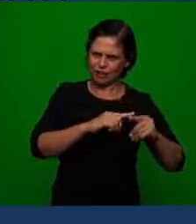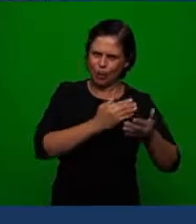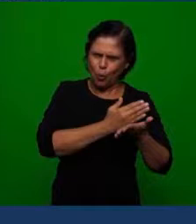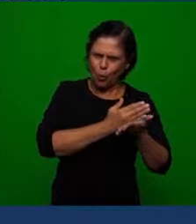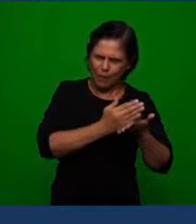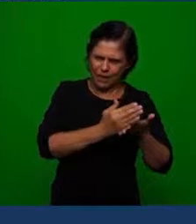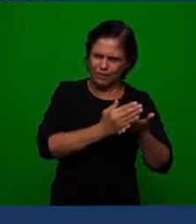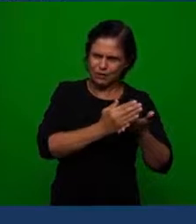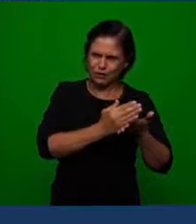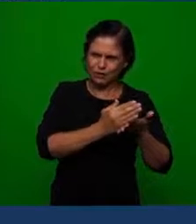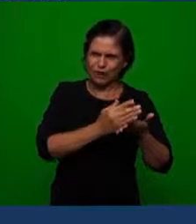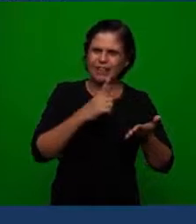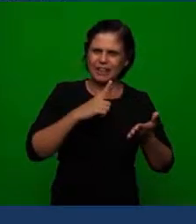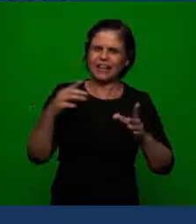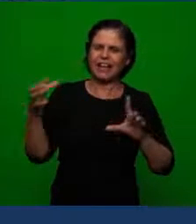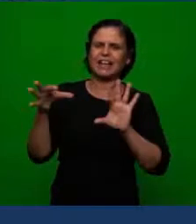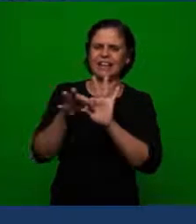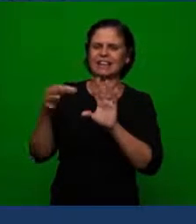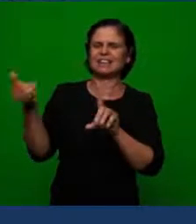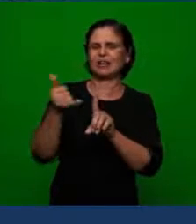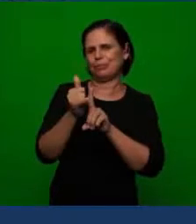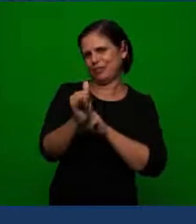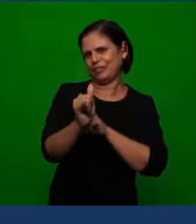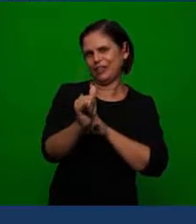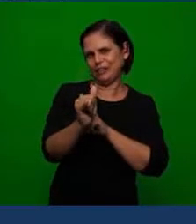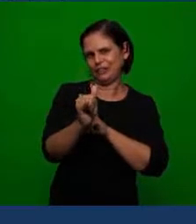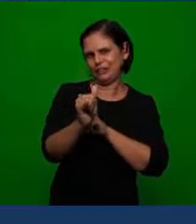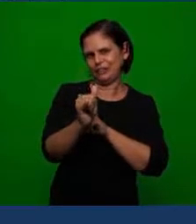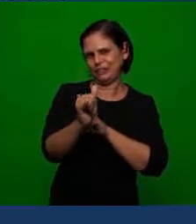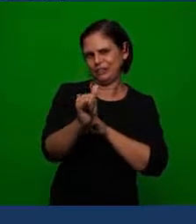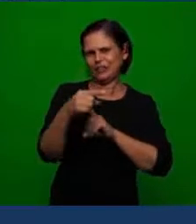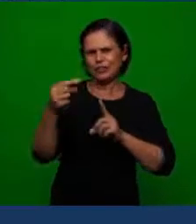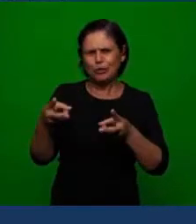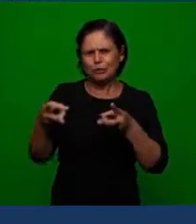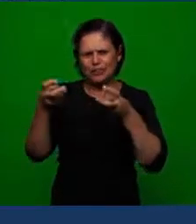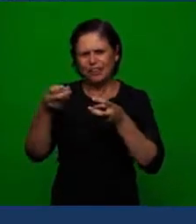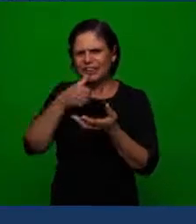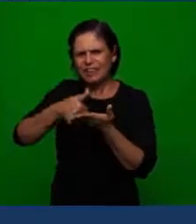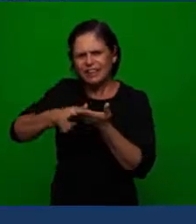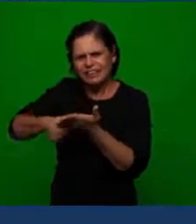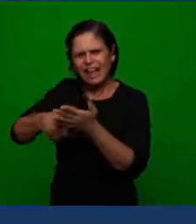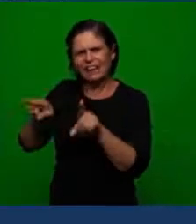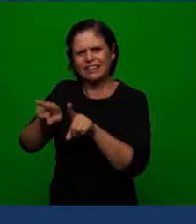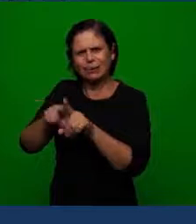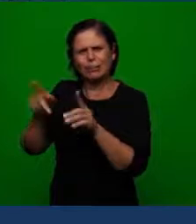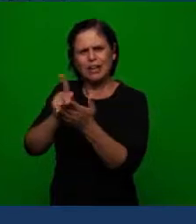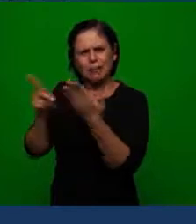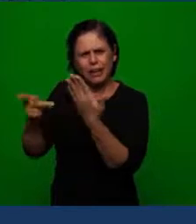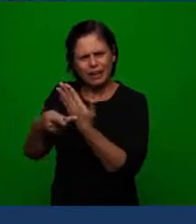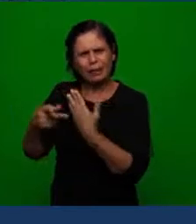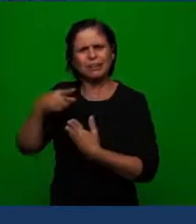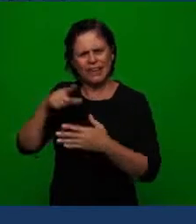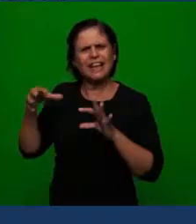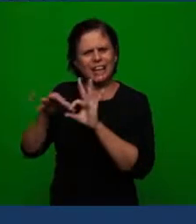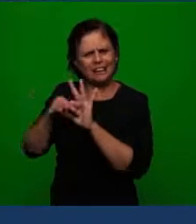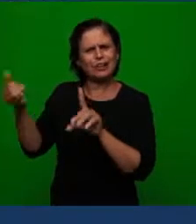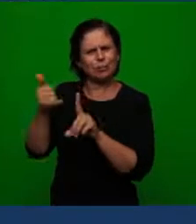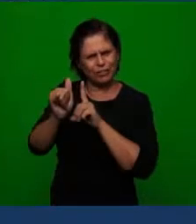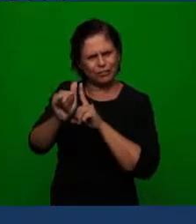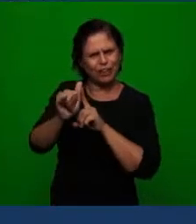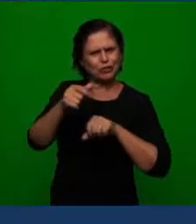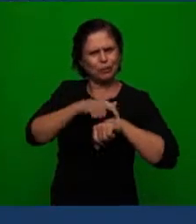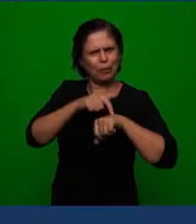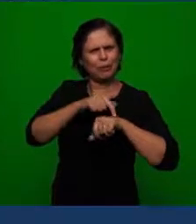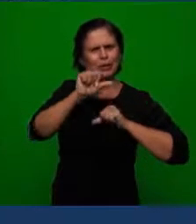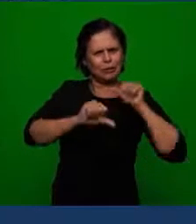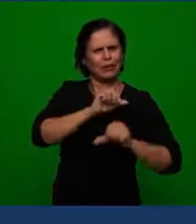church the study that we are doing of the letters so seeing the letters and the parables this prophetic